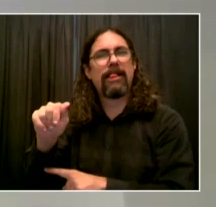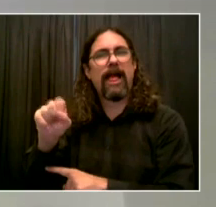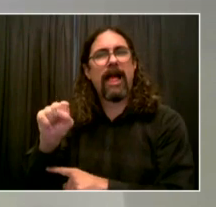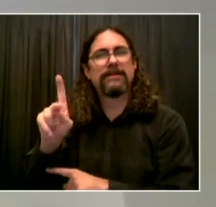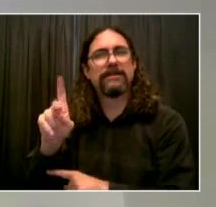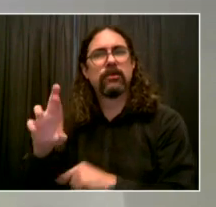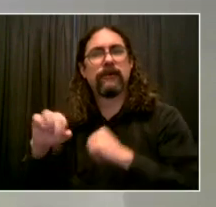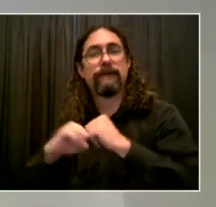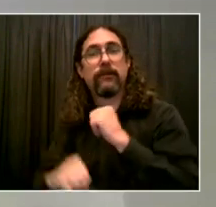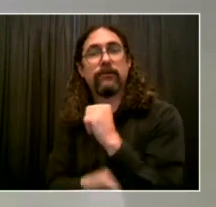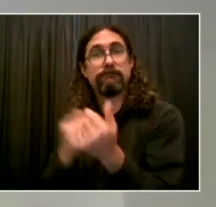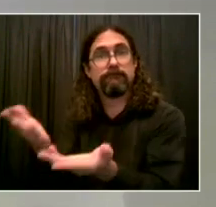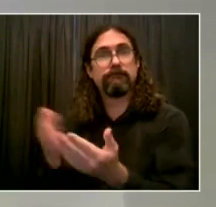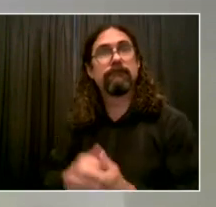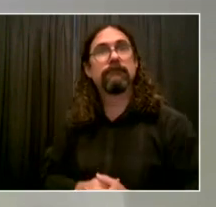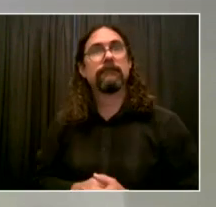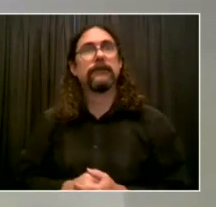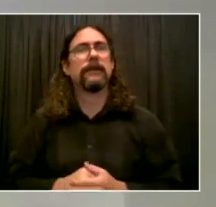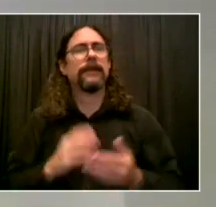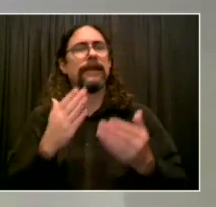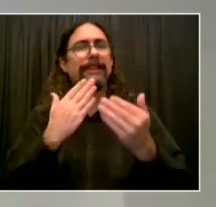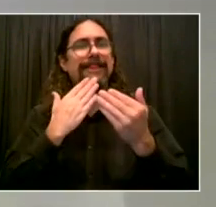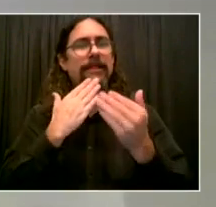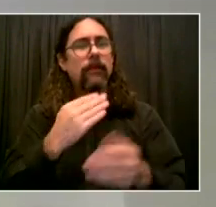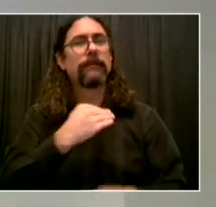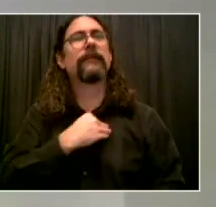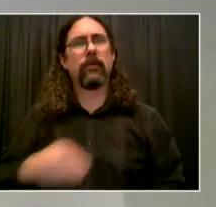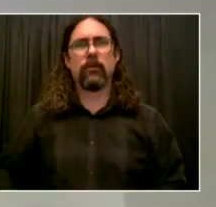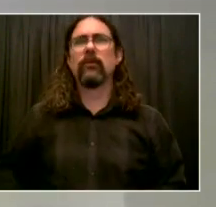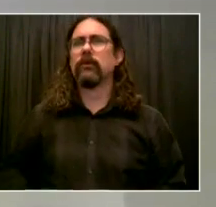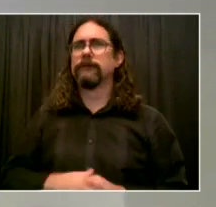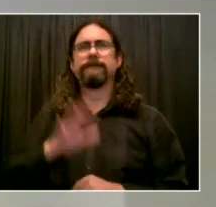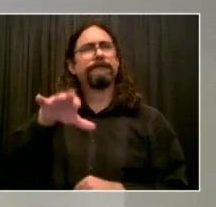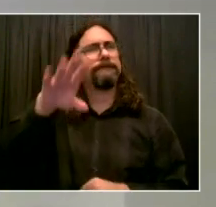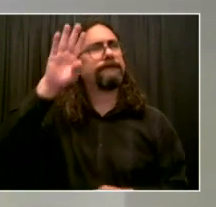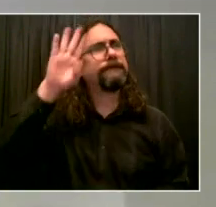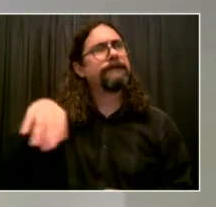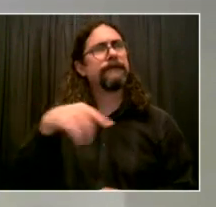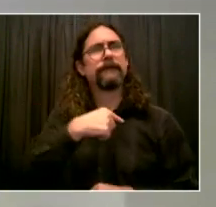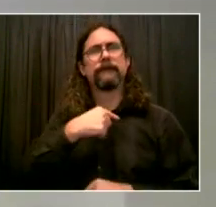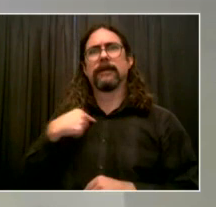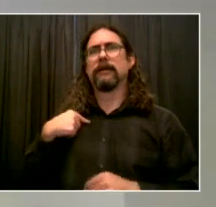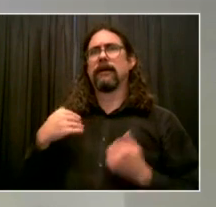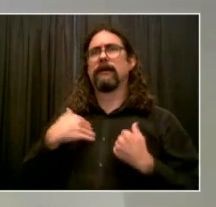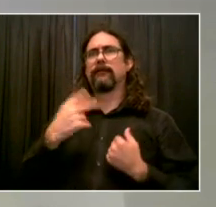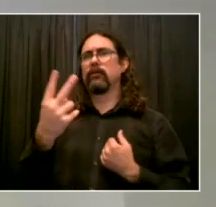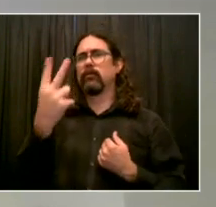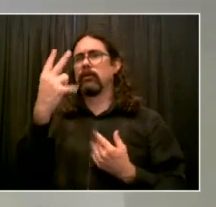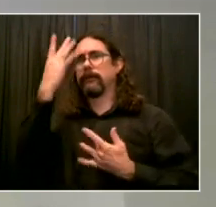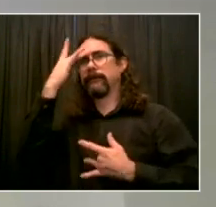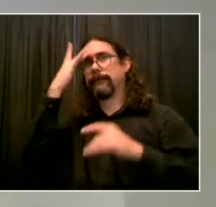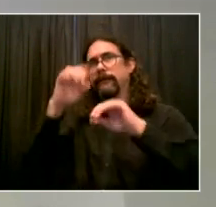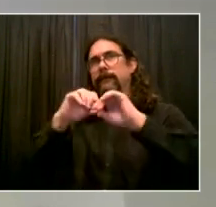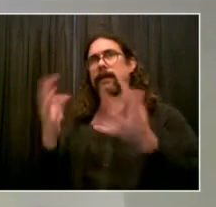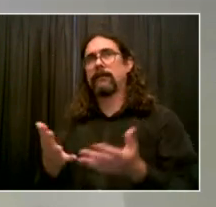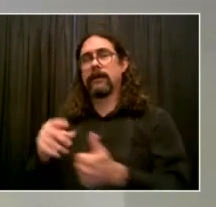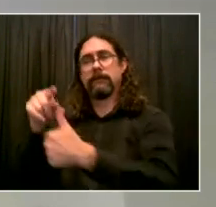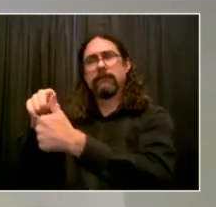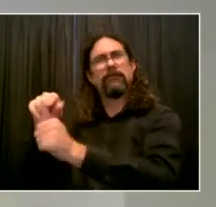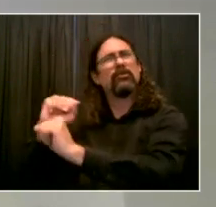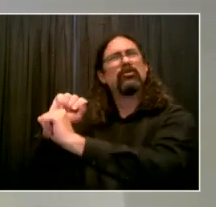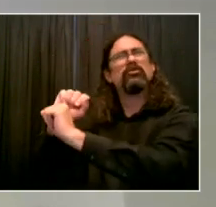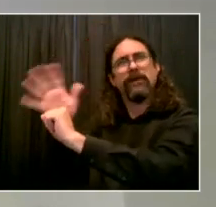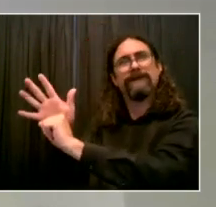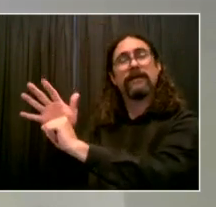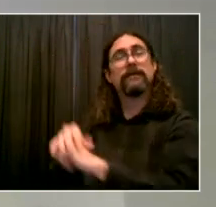pandemics, COVID-19 and racial injustice. And together they have laid bare profound fault